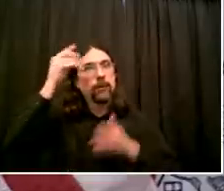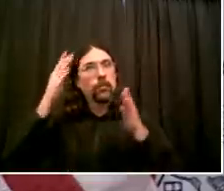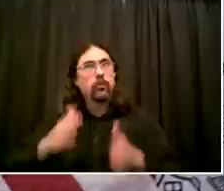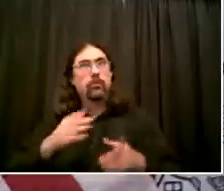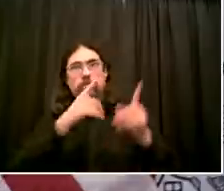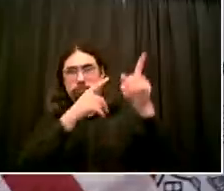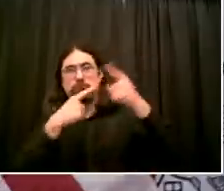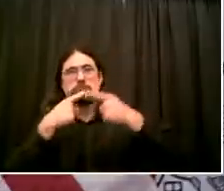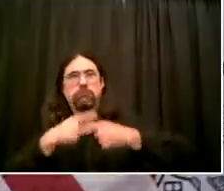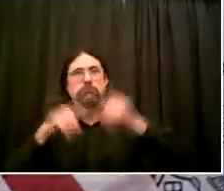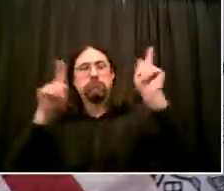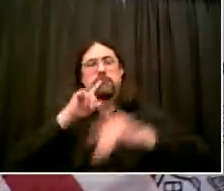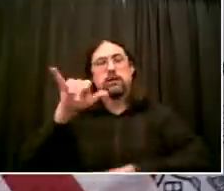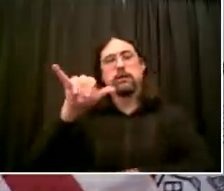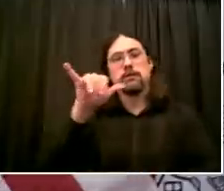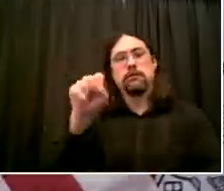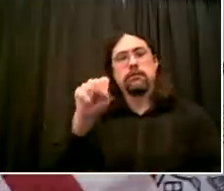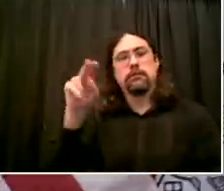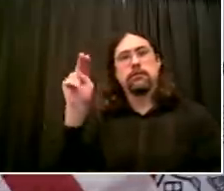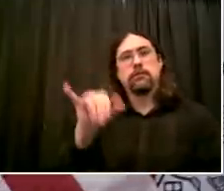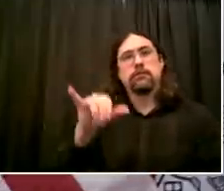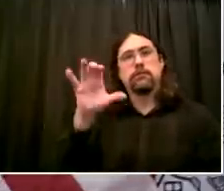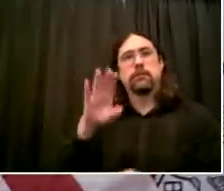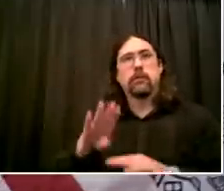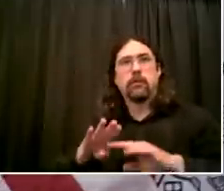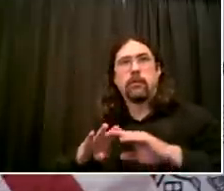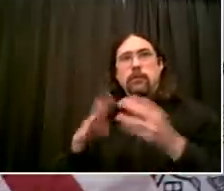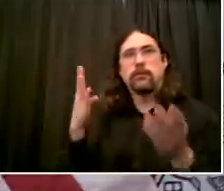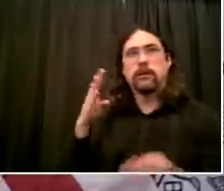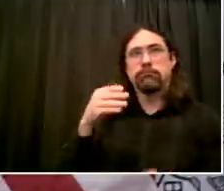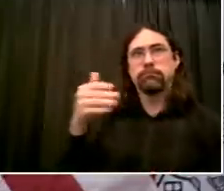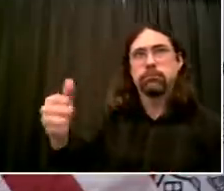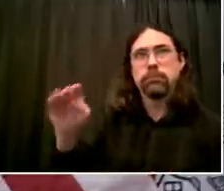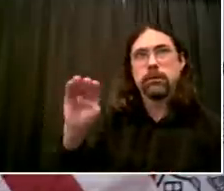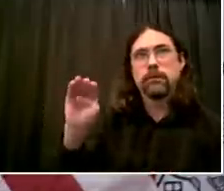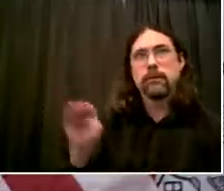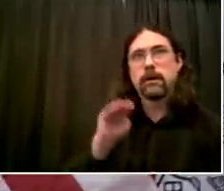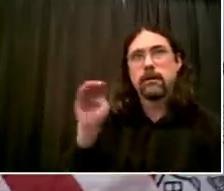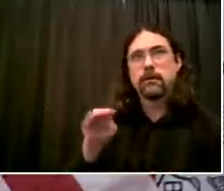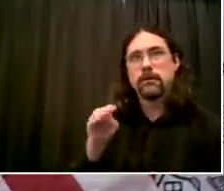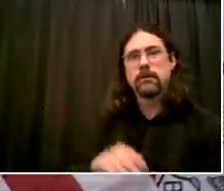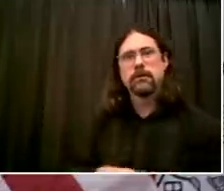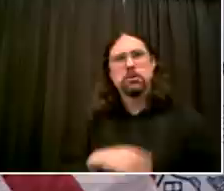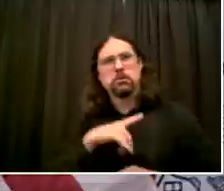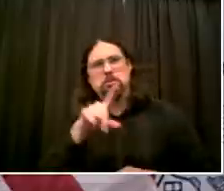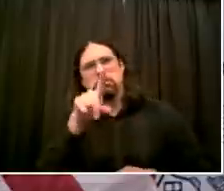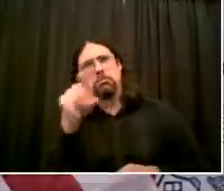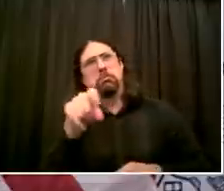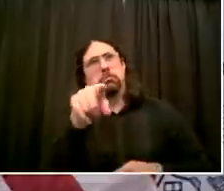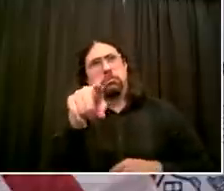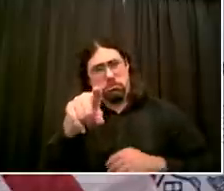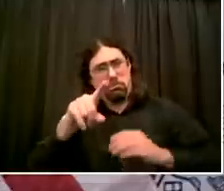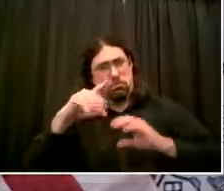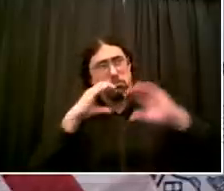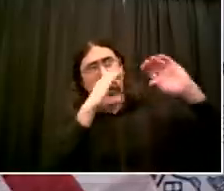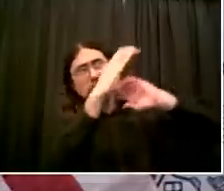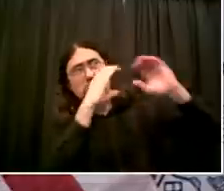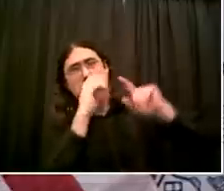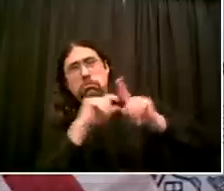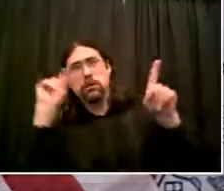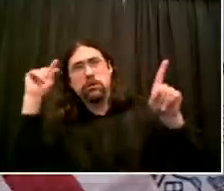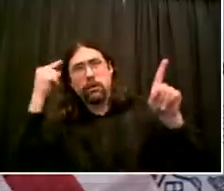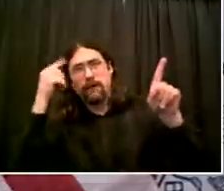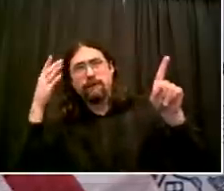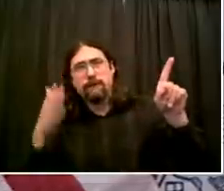after that or how did you make this decision in regard to phase two? Yeah, Rich, it's been a back and forth with the